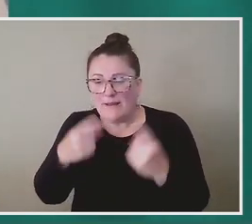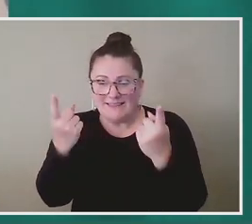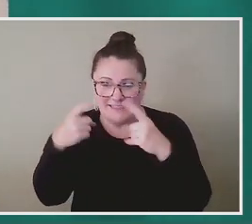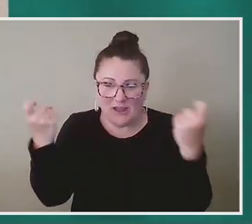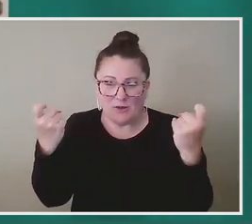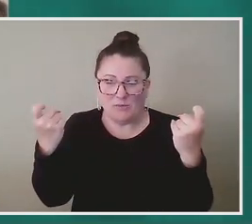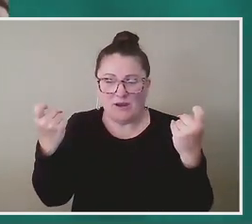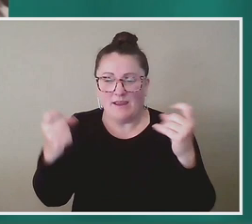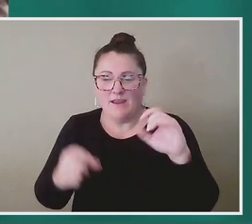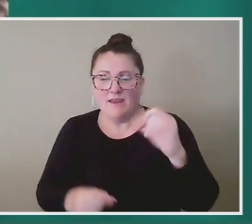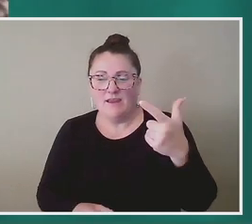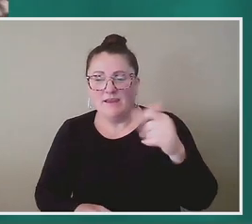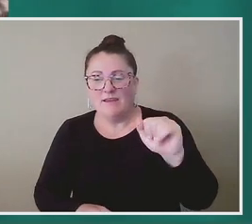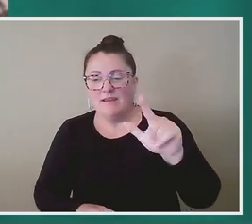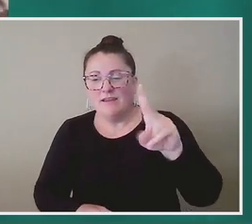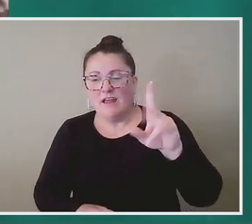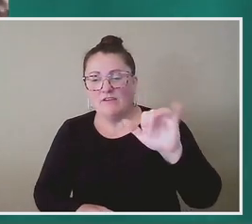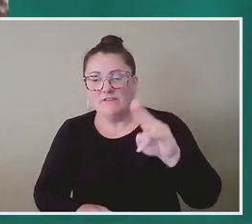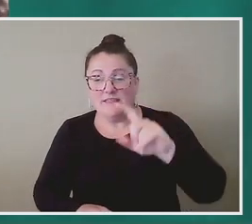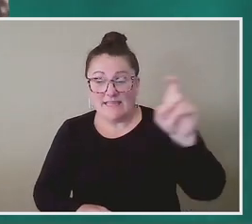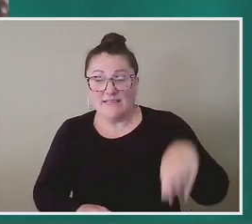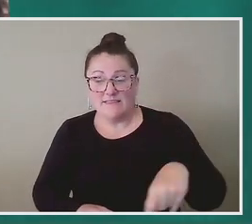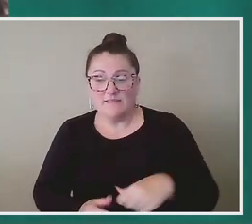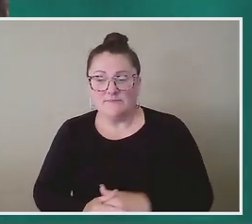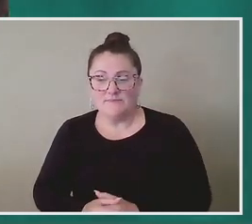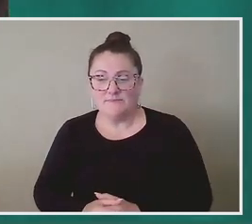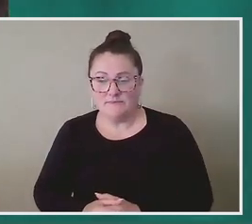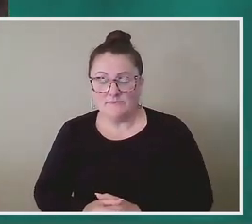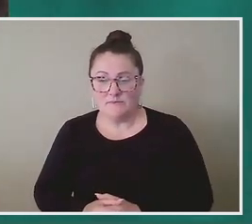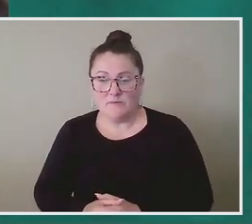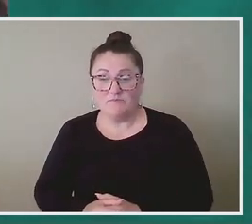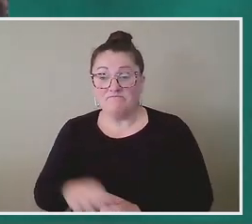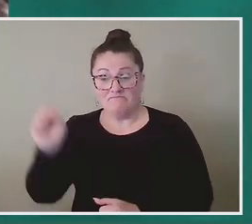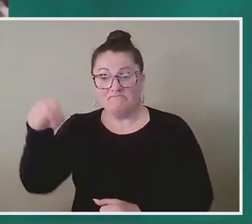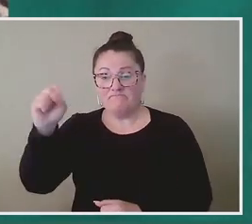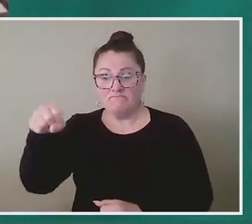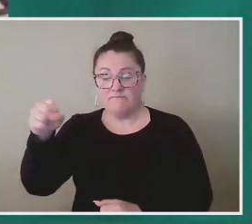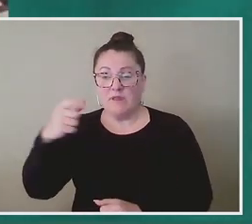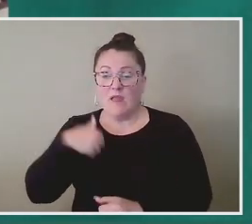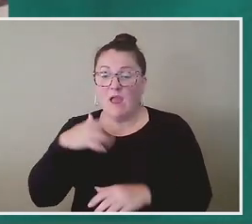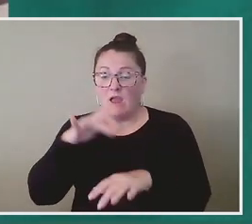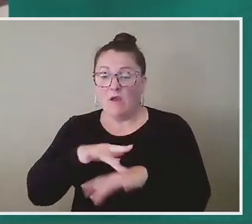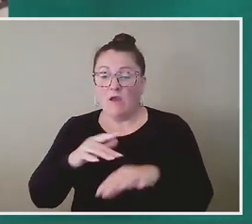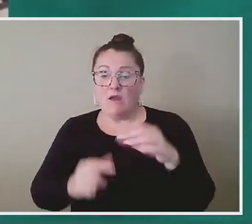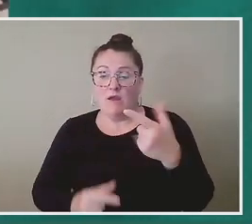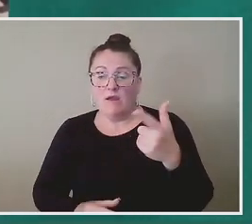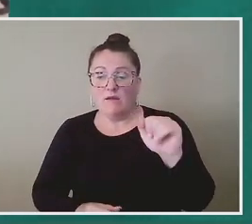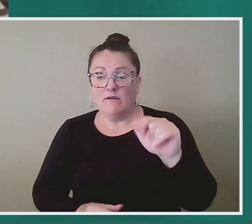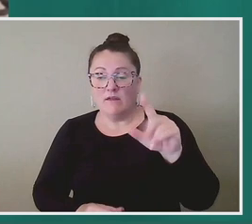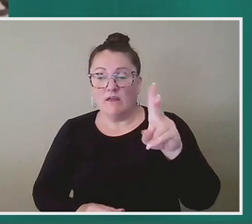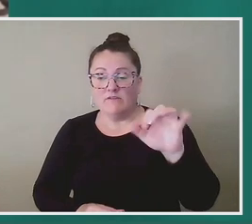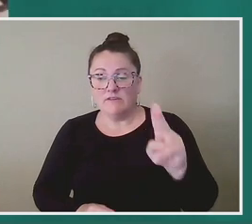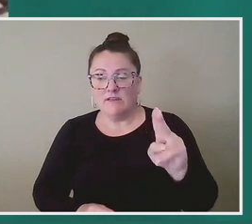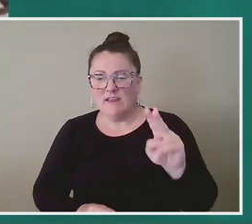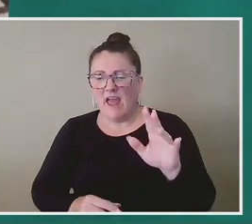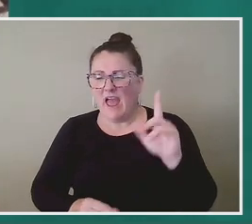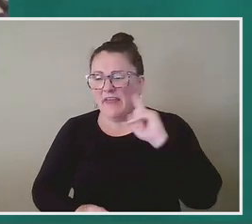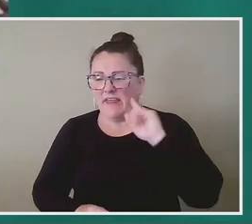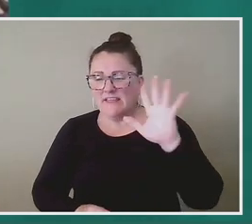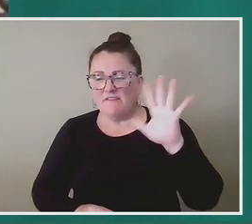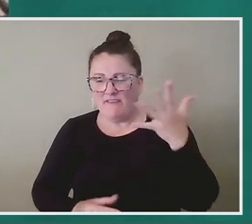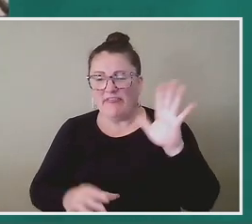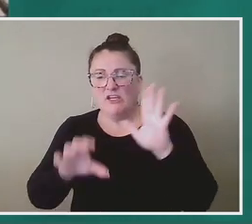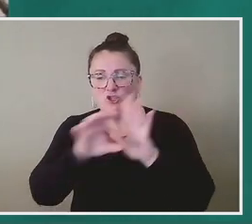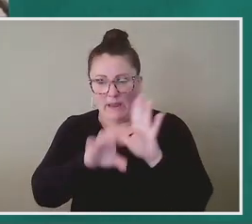Galveston. Yeah. So, uh, I went to Galveston, uh, I think it's the fifth chapter of this